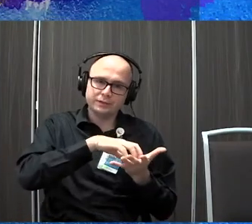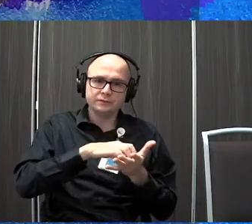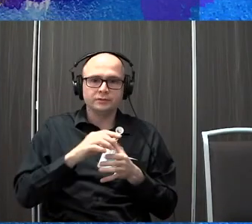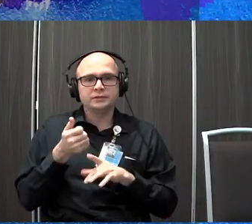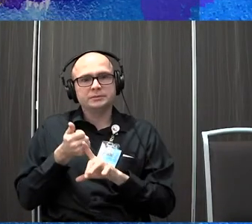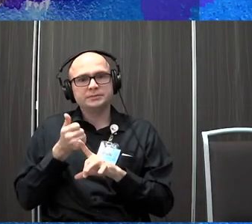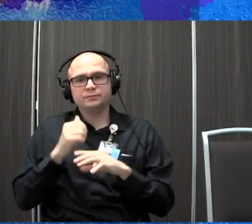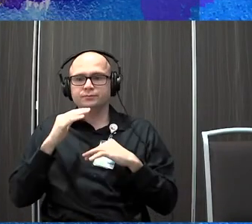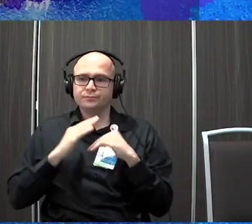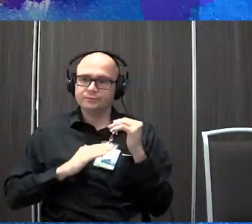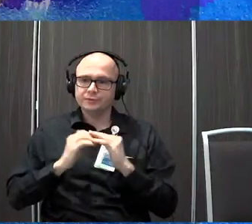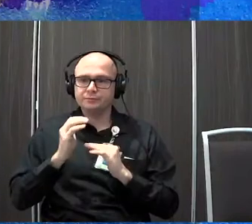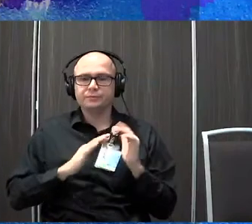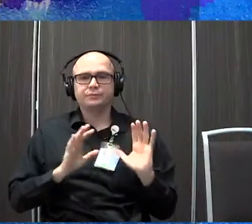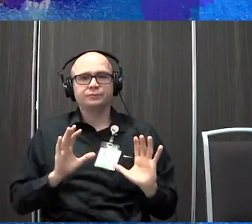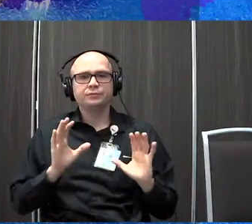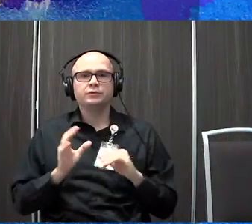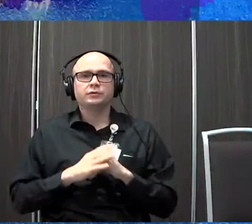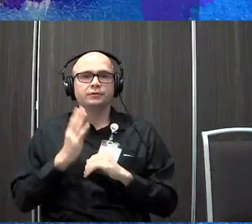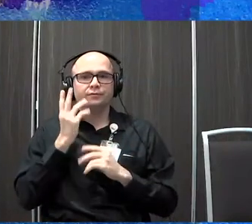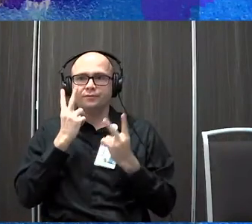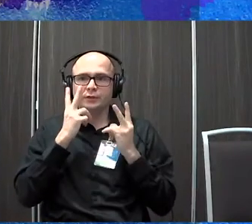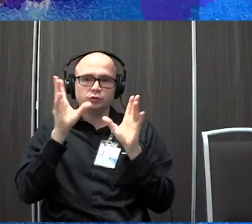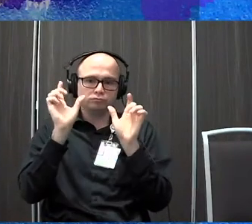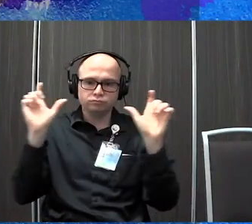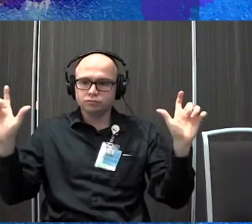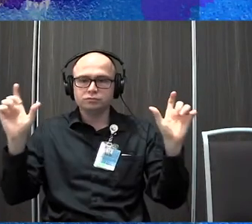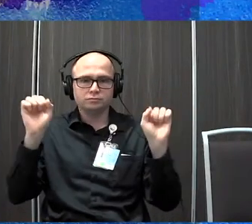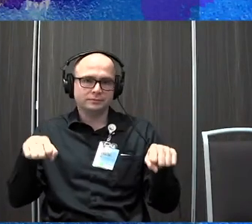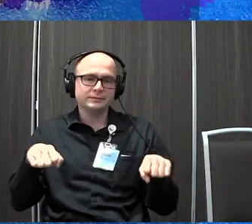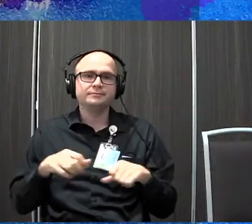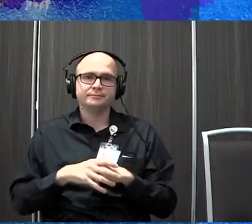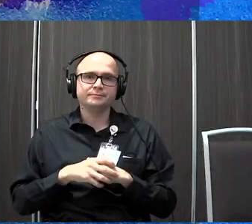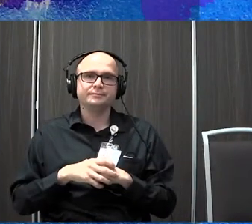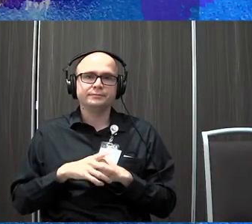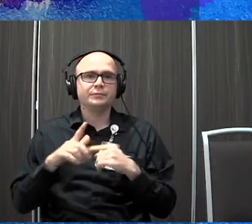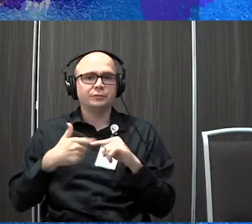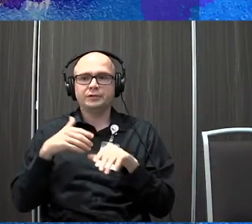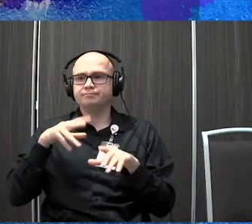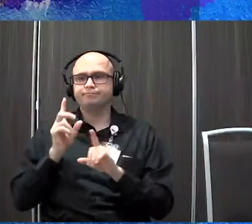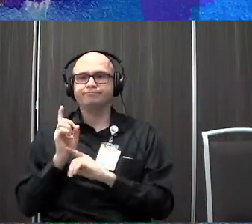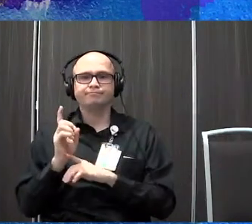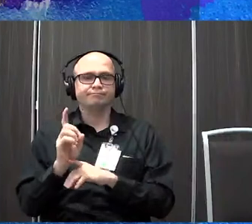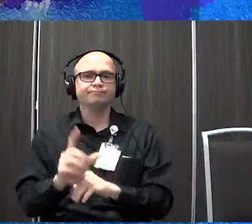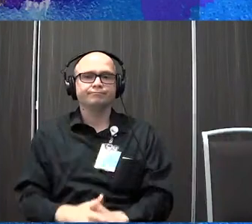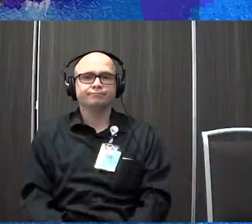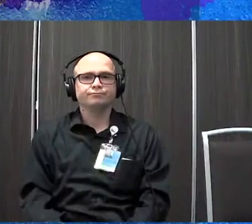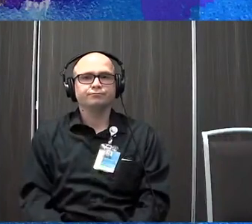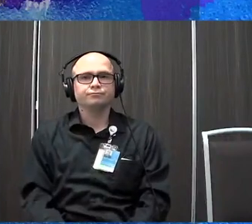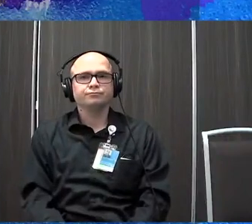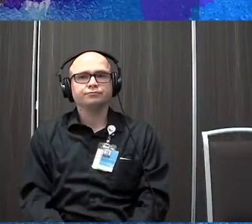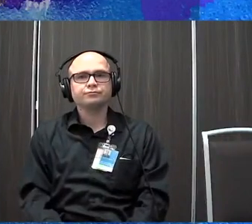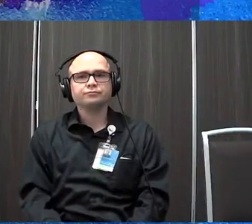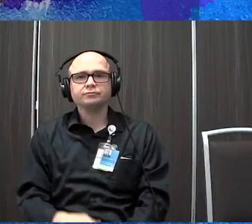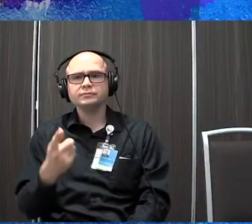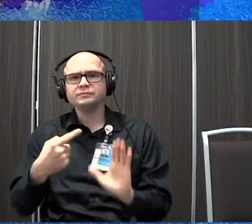getting them comfortable, being able to use as much of their visual field as they can, um, when moving in their environment. I'm